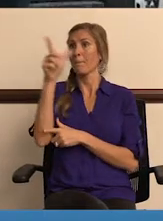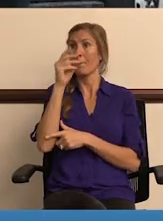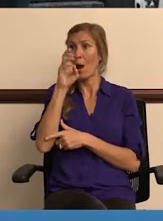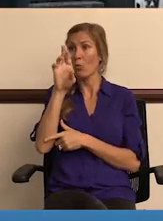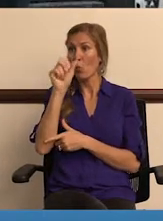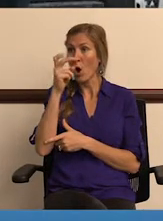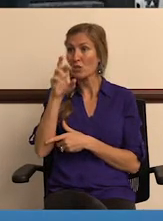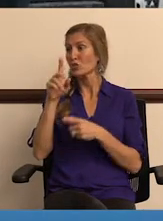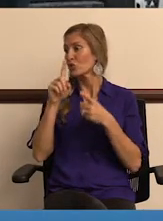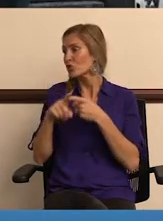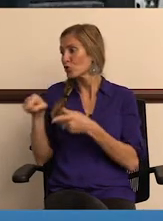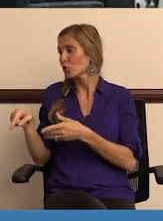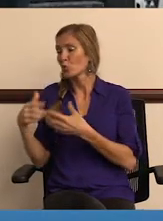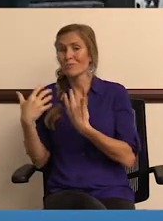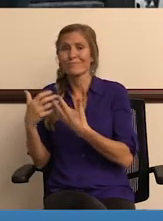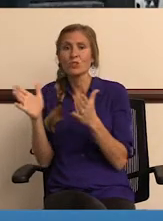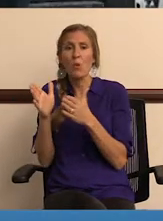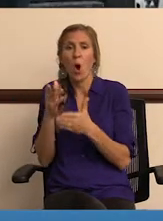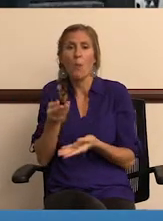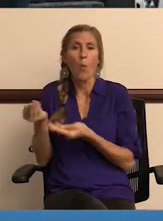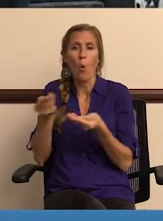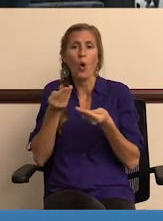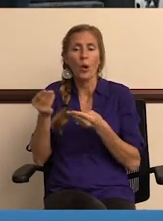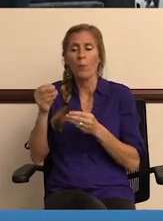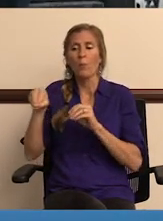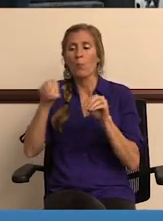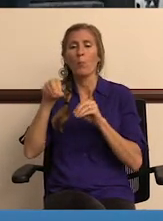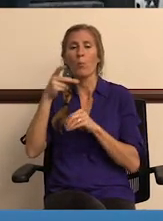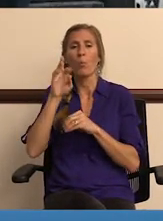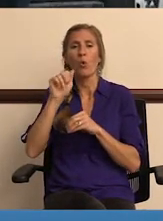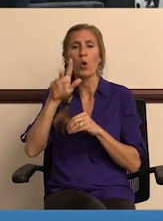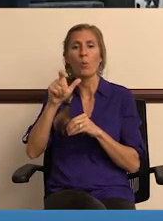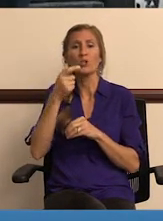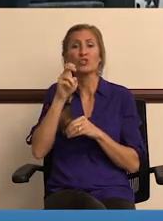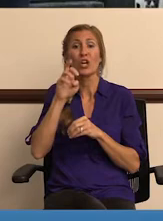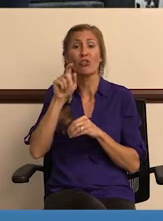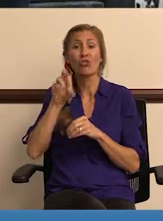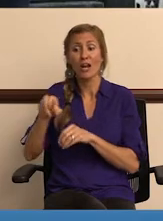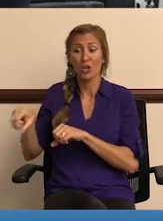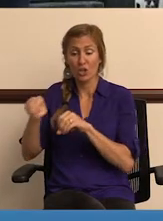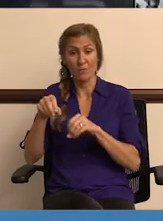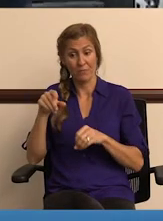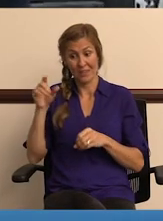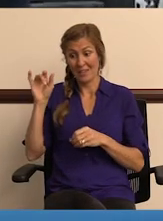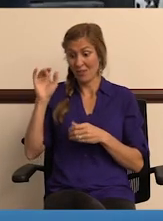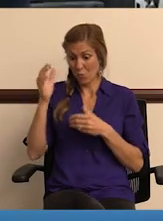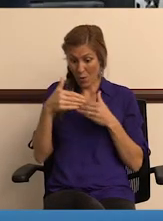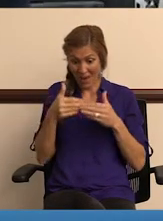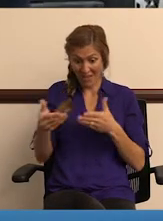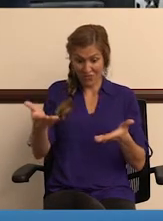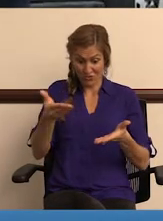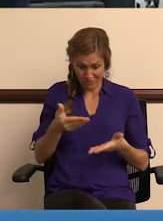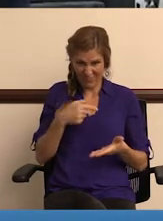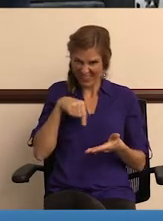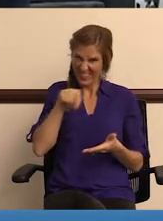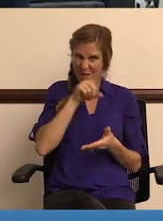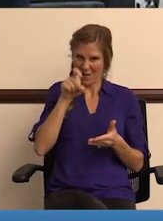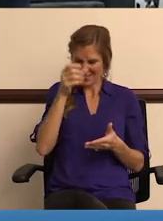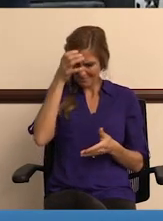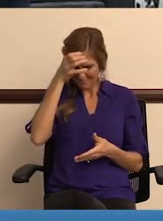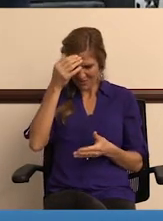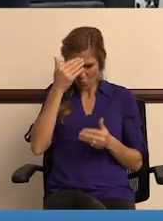power washer to a small portable generator, those things show up at their door, and they have to know how to work on all of it.